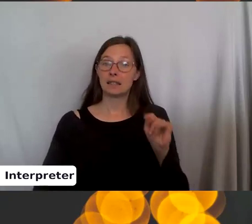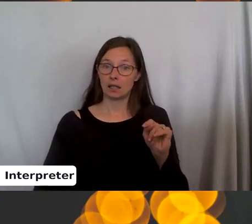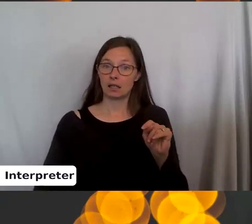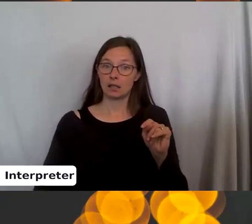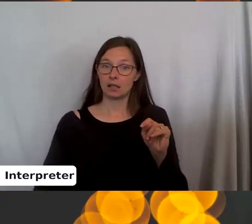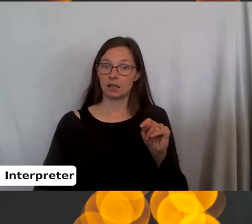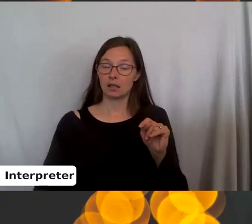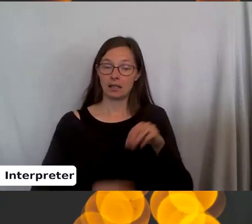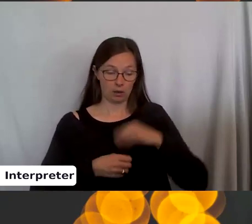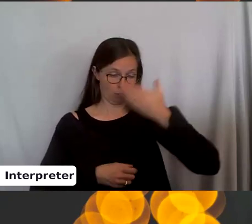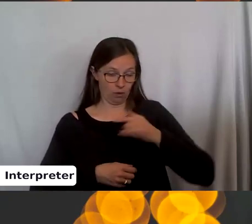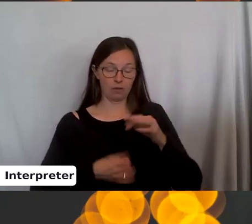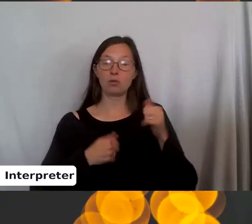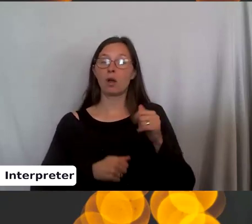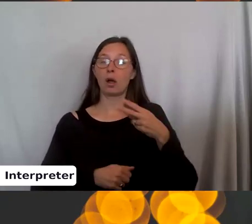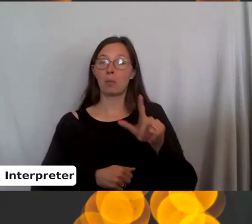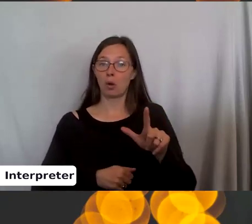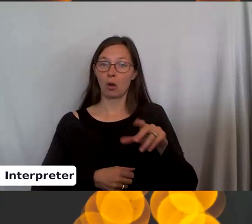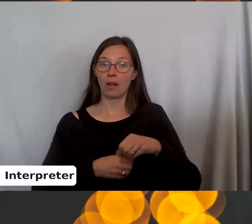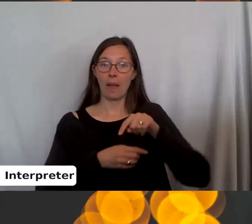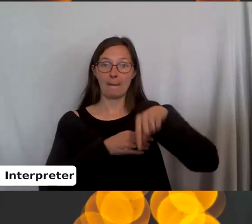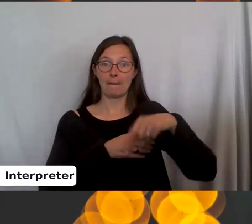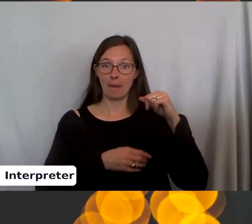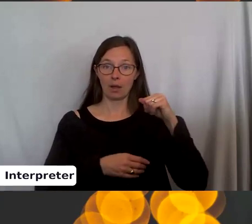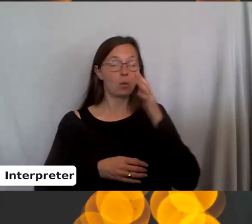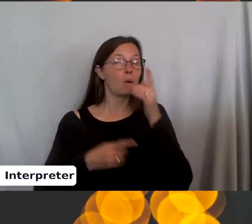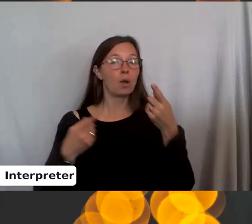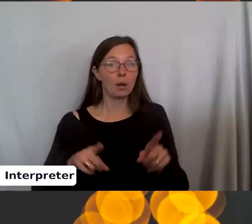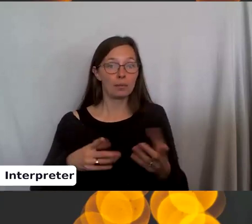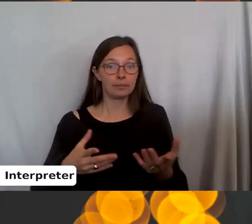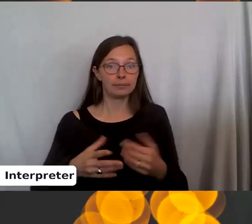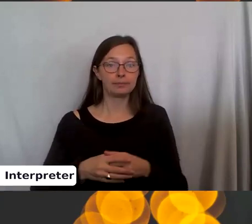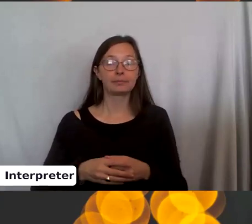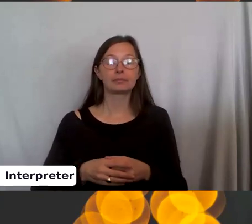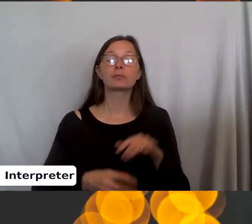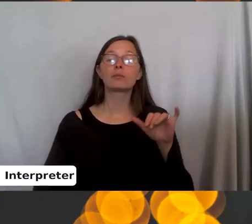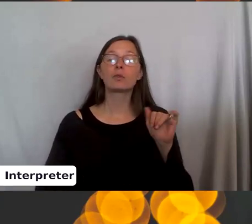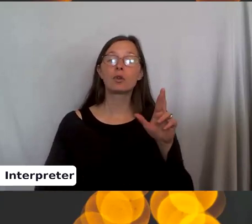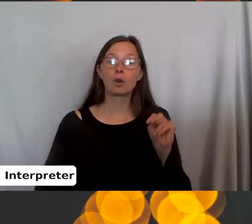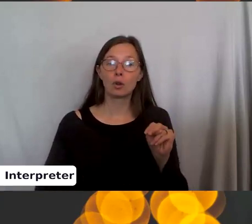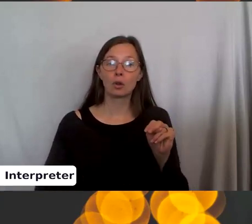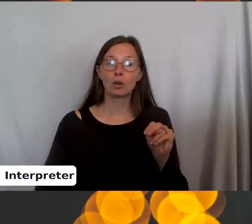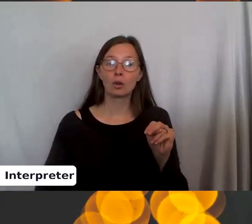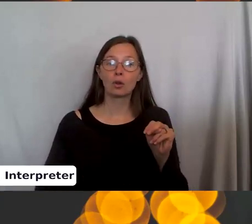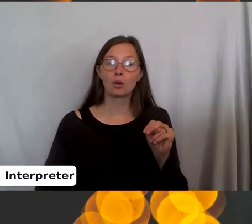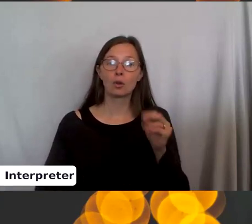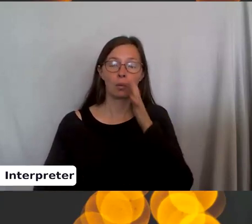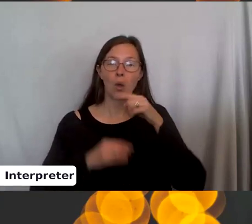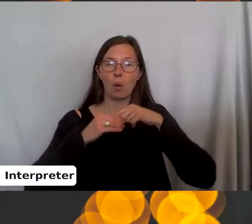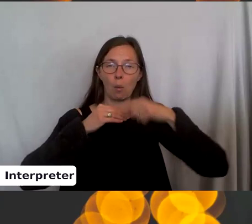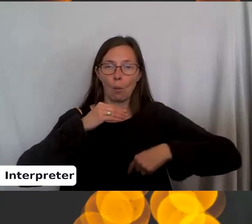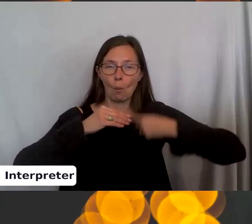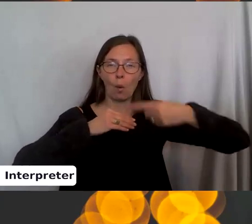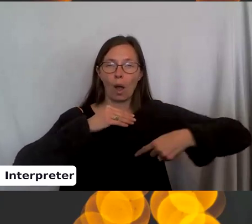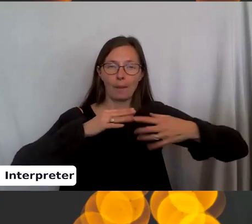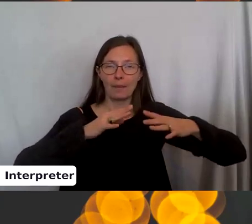front, and if you try to purl with the yarn from the back, what's going to happen is the yarn will wrap around the needle. so if I tried to